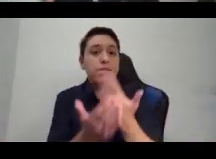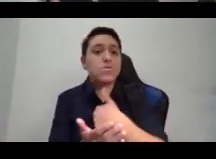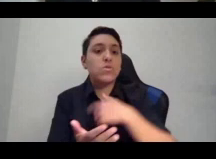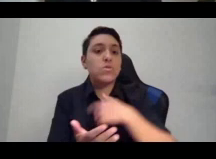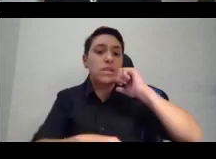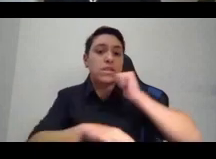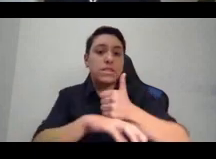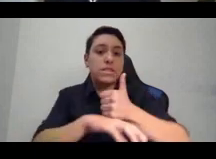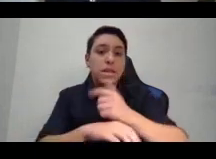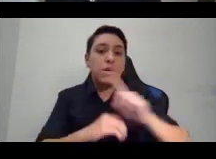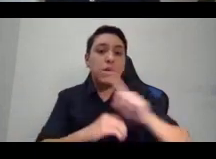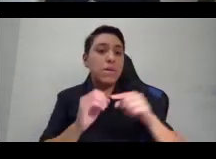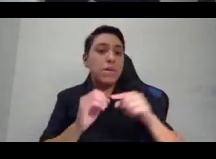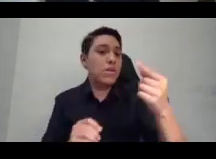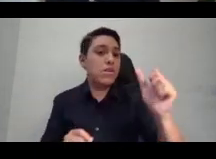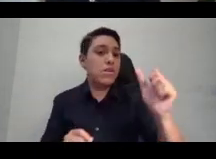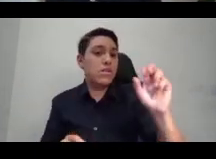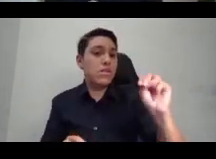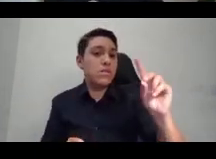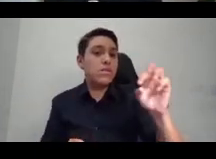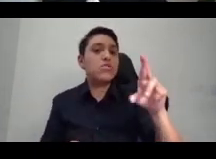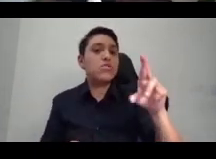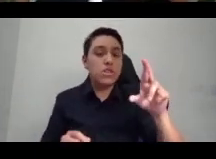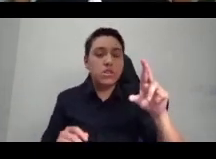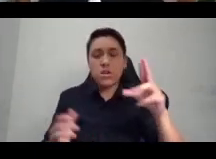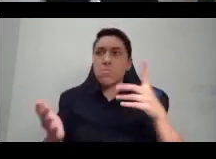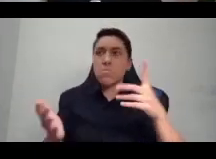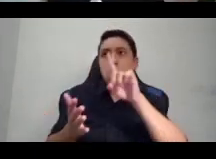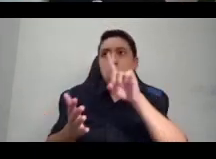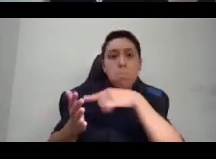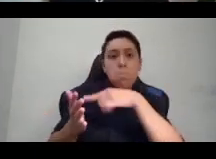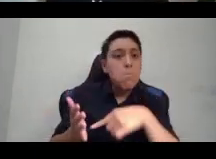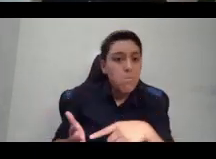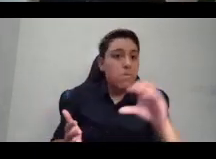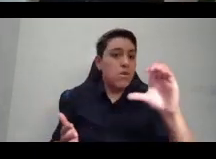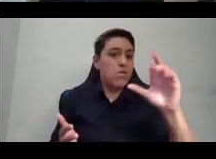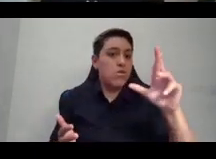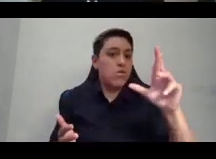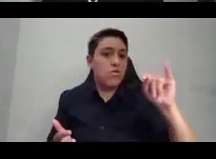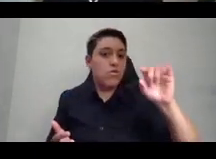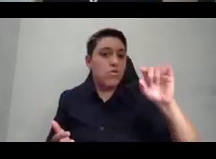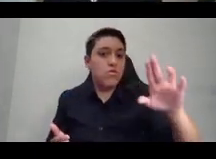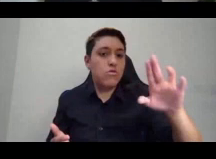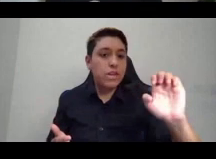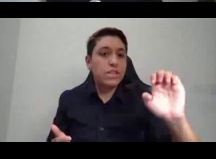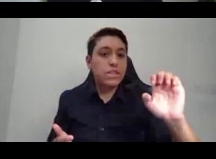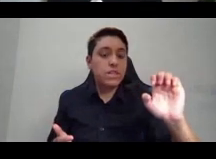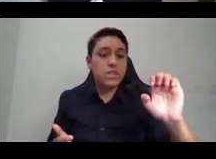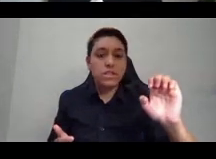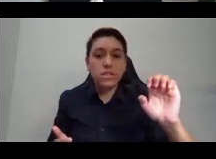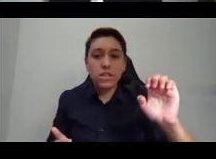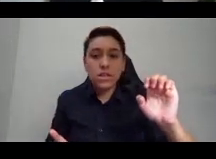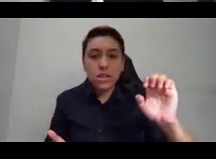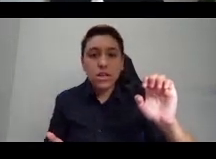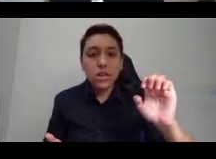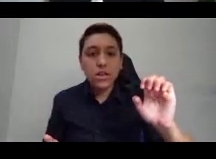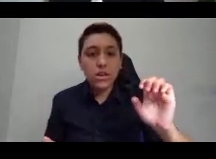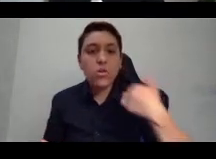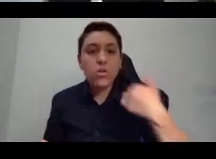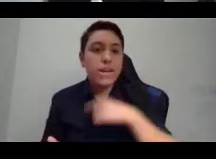critique that we have about the gender resistance and the legacy of gender resistance that we inherit. It